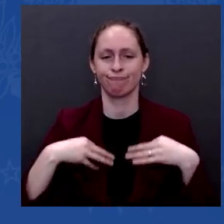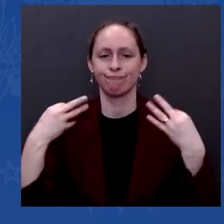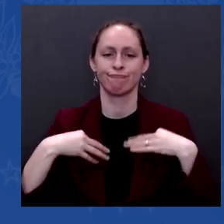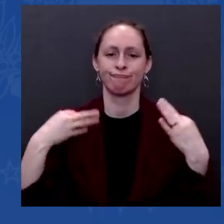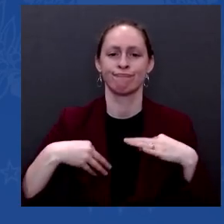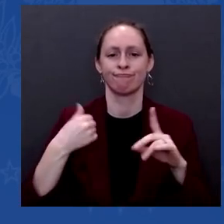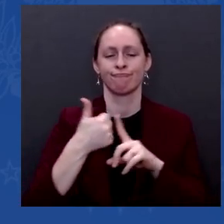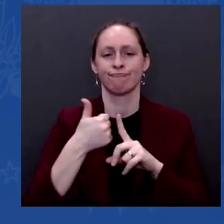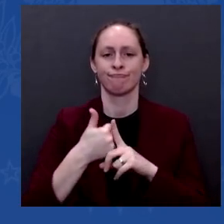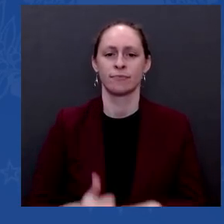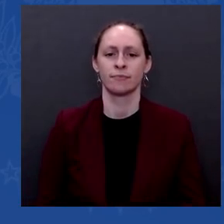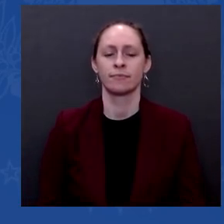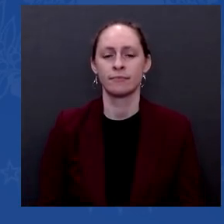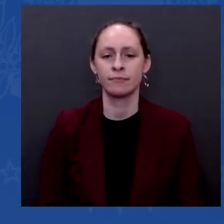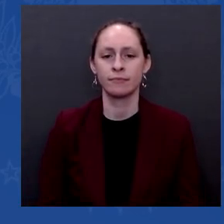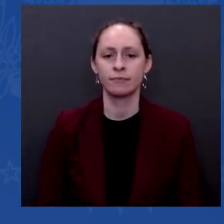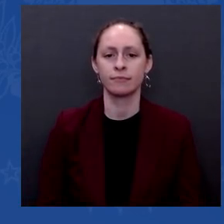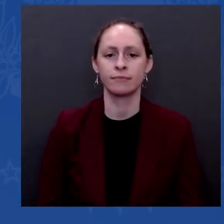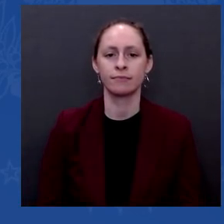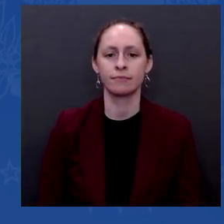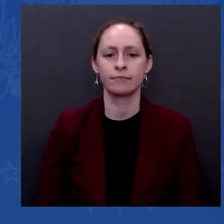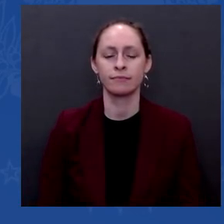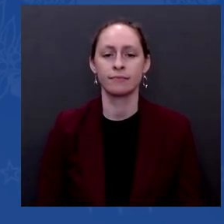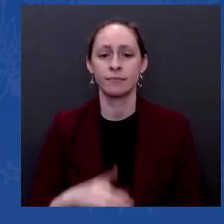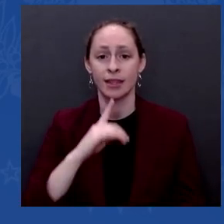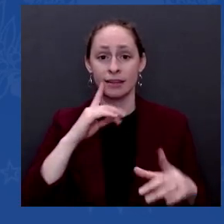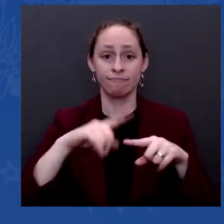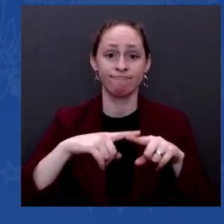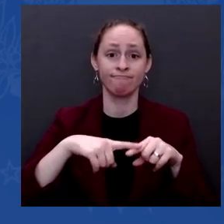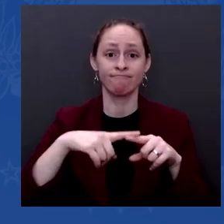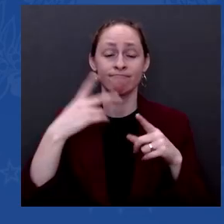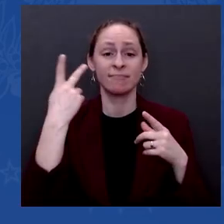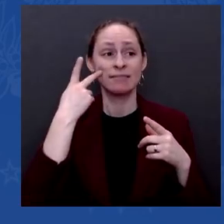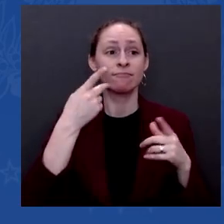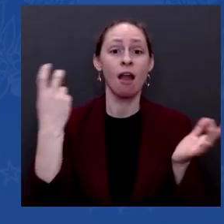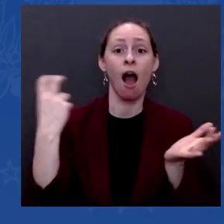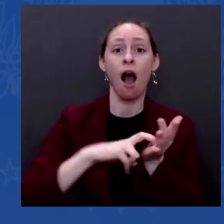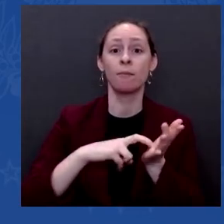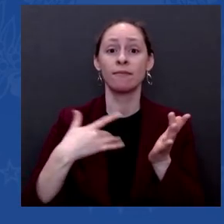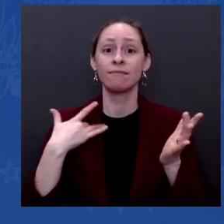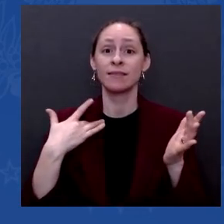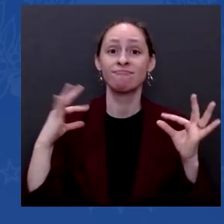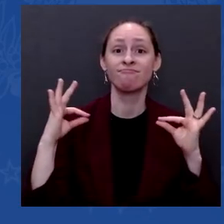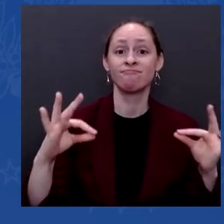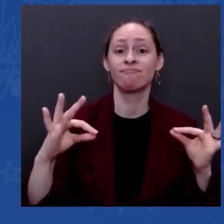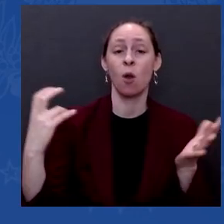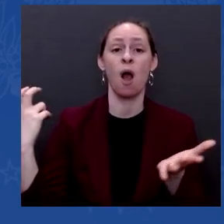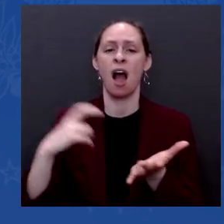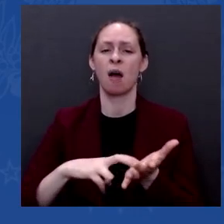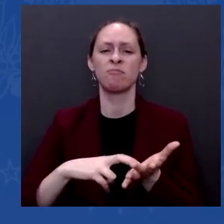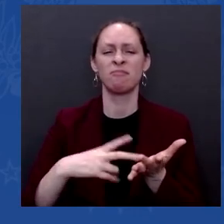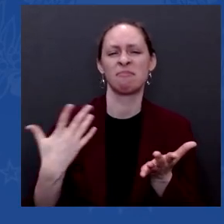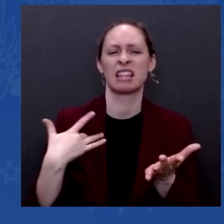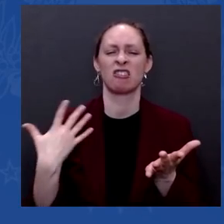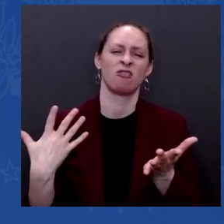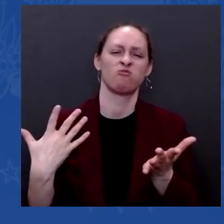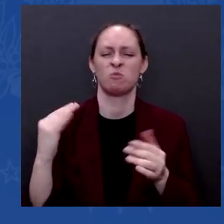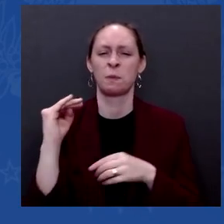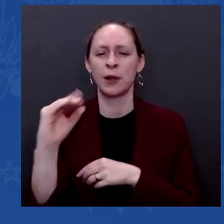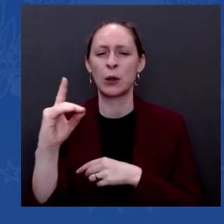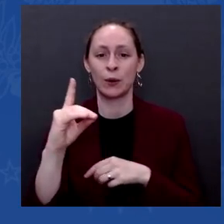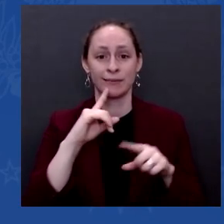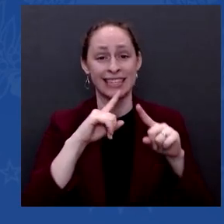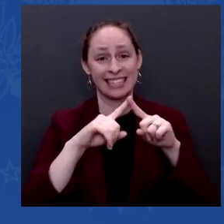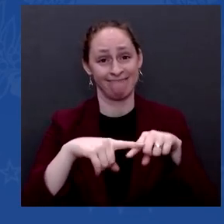what he's going to do. And I think it is not irrational, if he wanted to, to talk